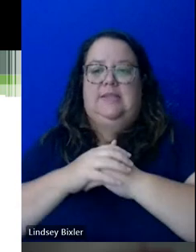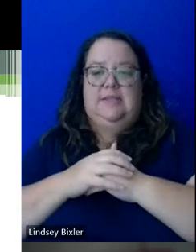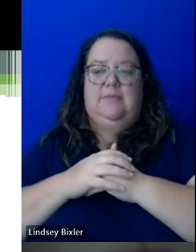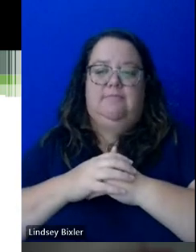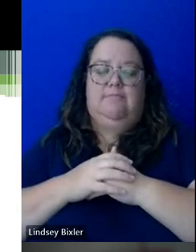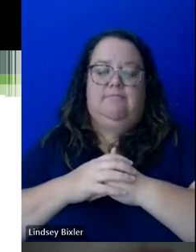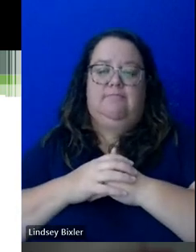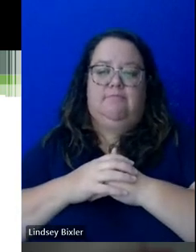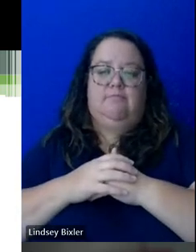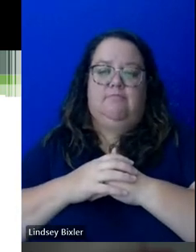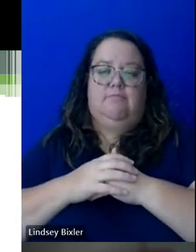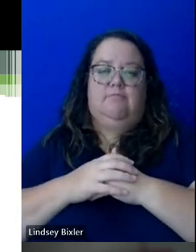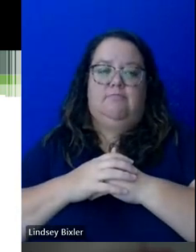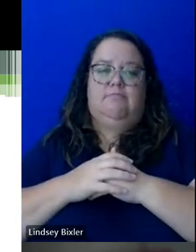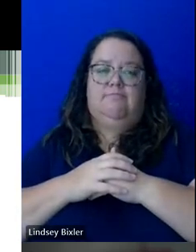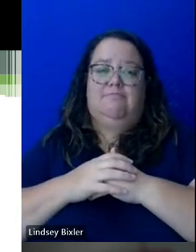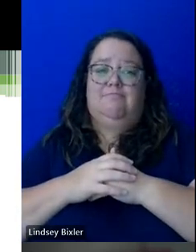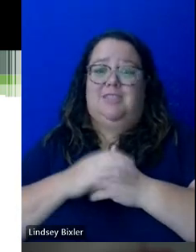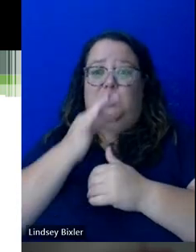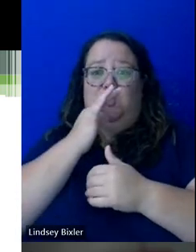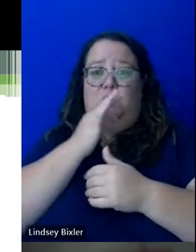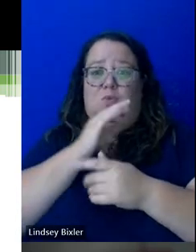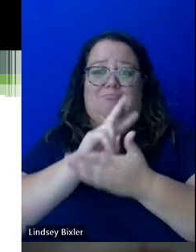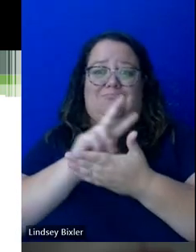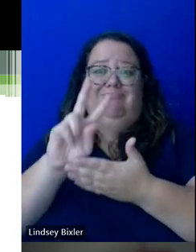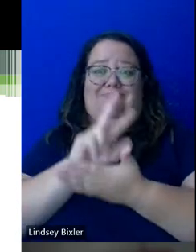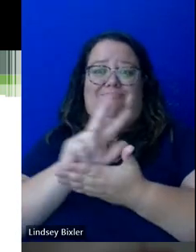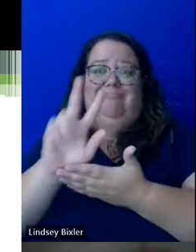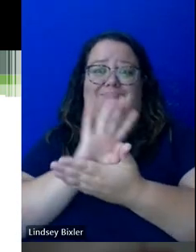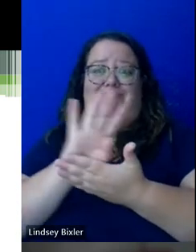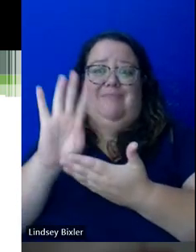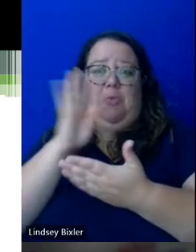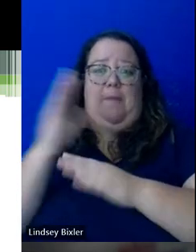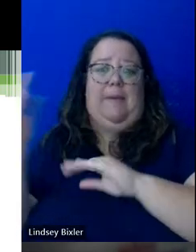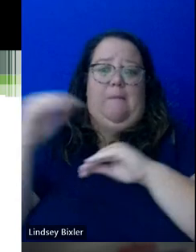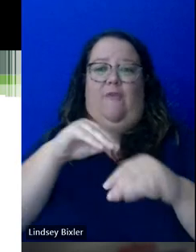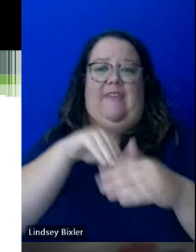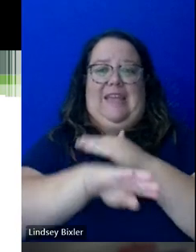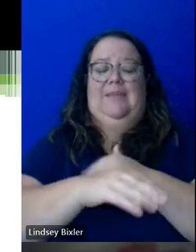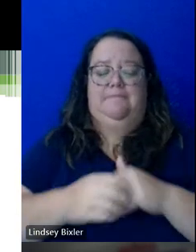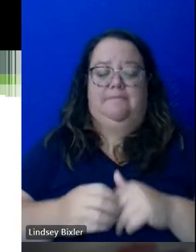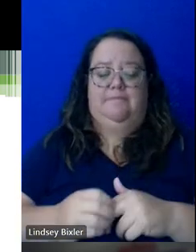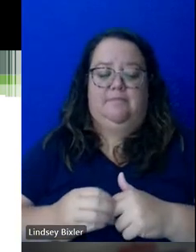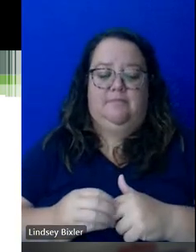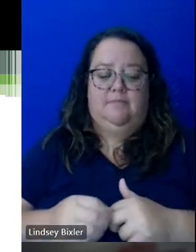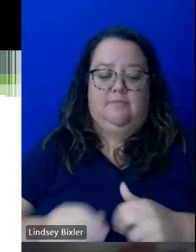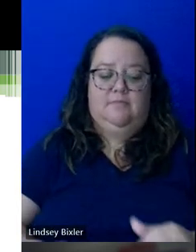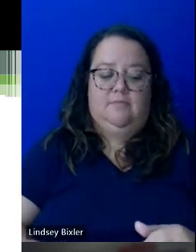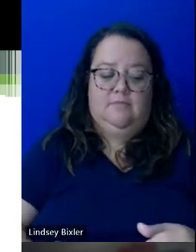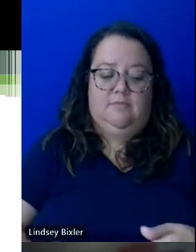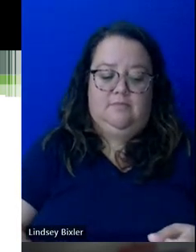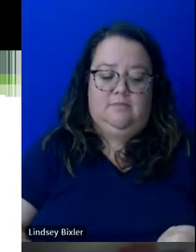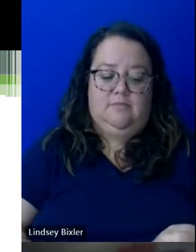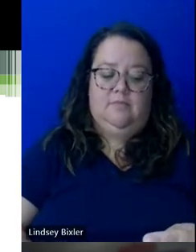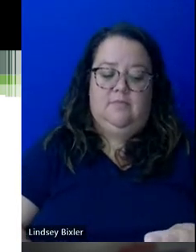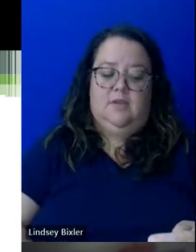it's just a few short weeks away and you will be moving them in. And so feel free to swing over